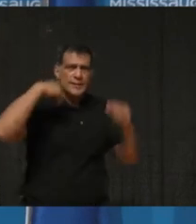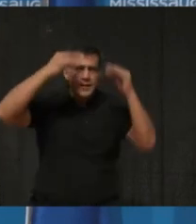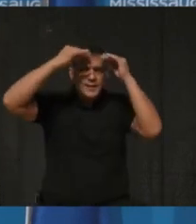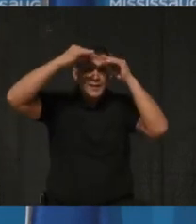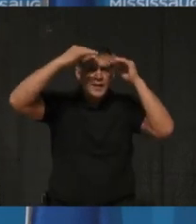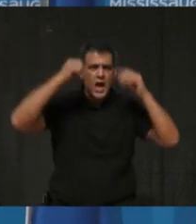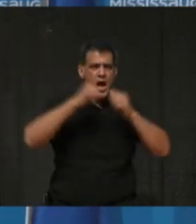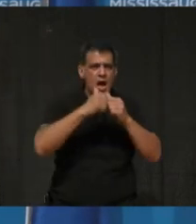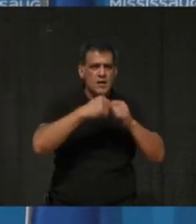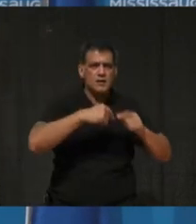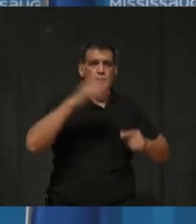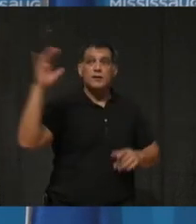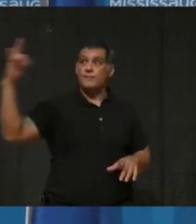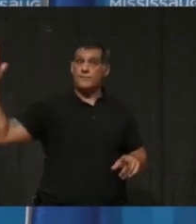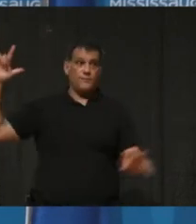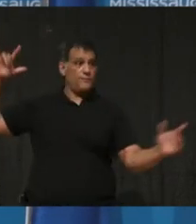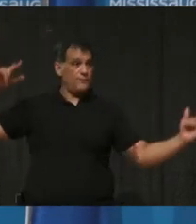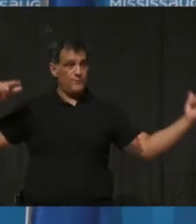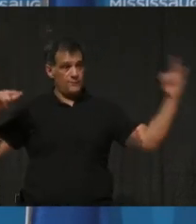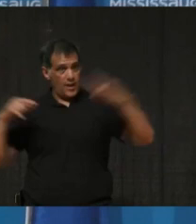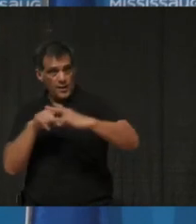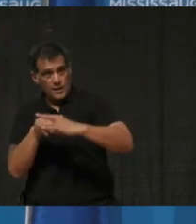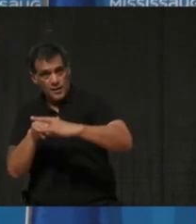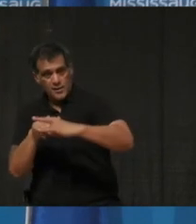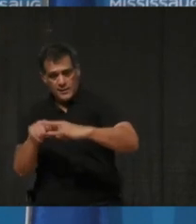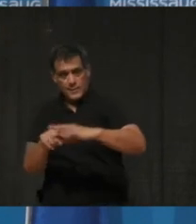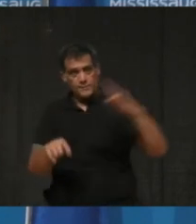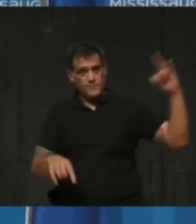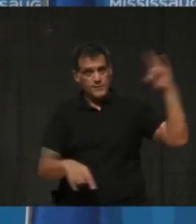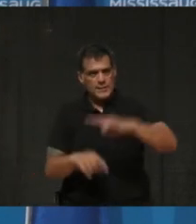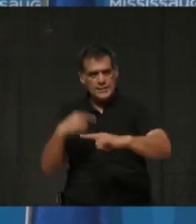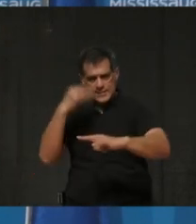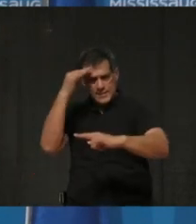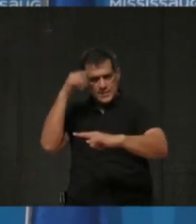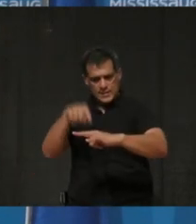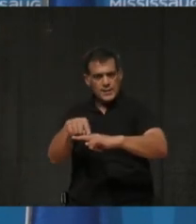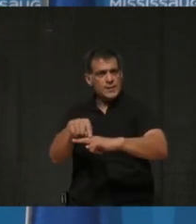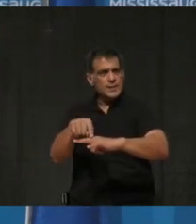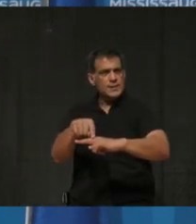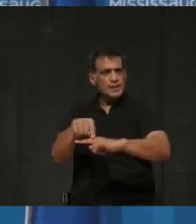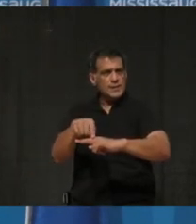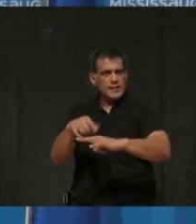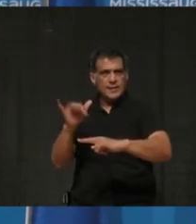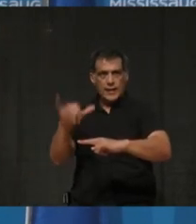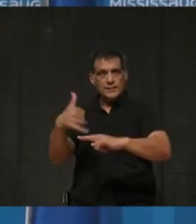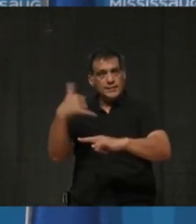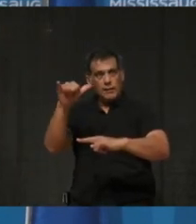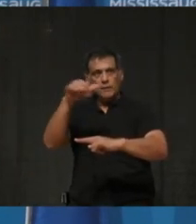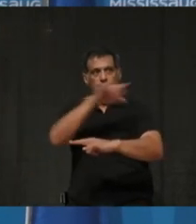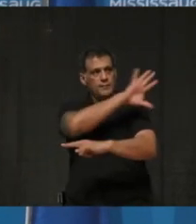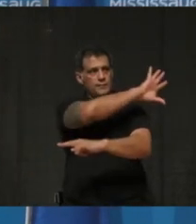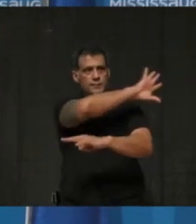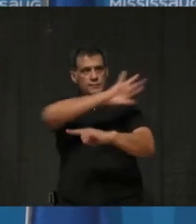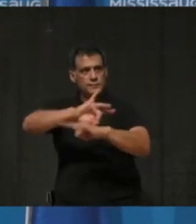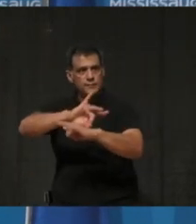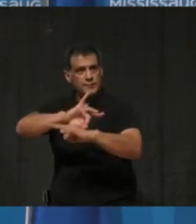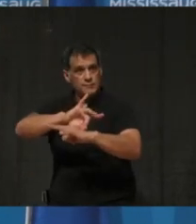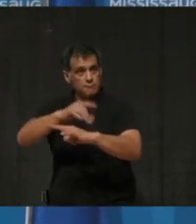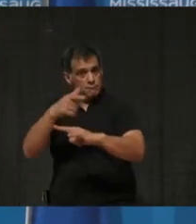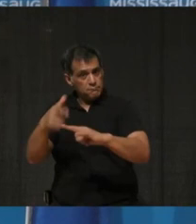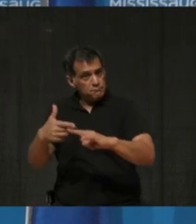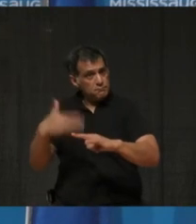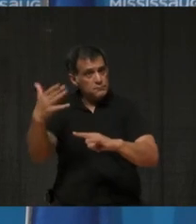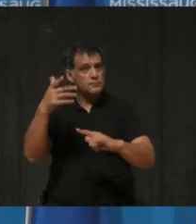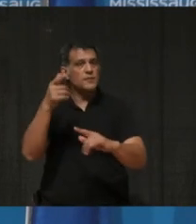might be returning for travel, please, if you are thinking about travel, there is still a federal recommendation to avoid travel for non-essential